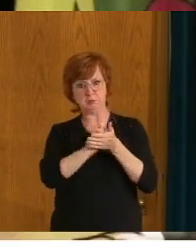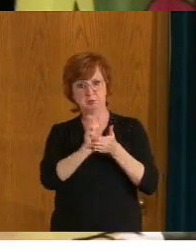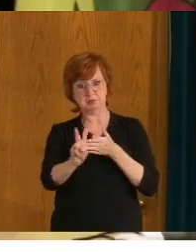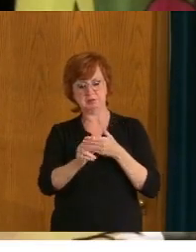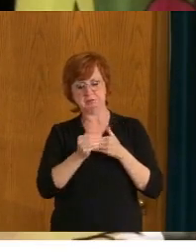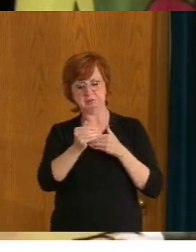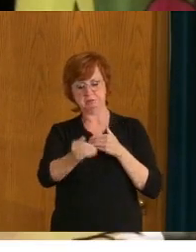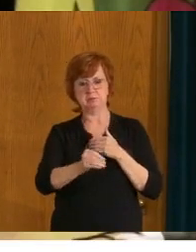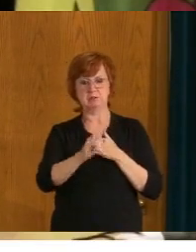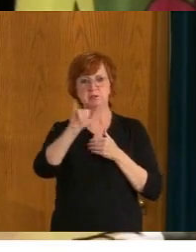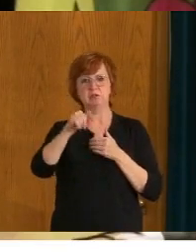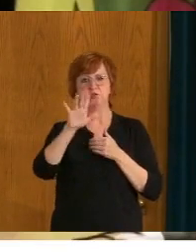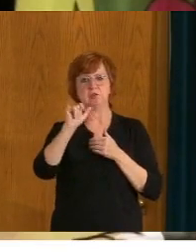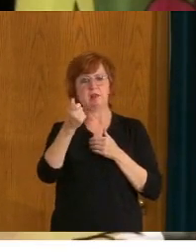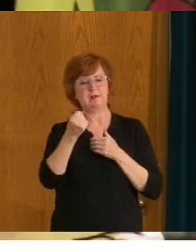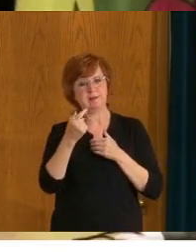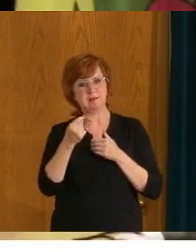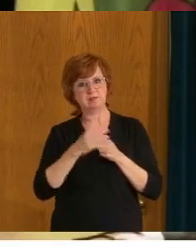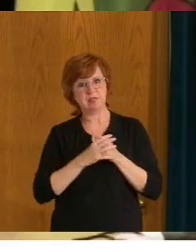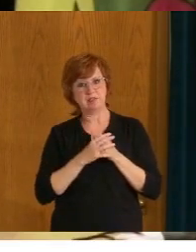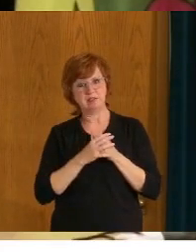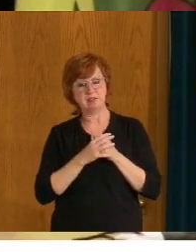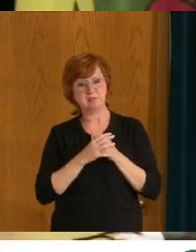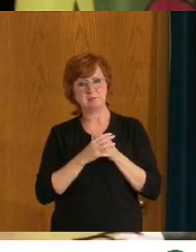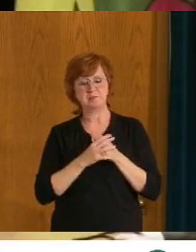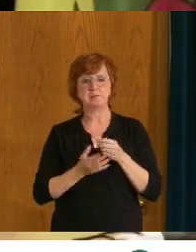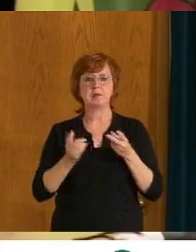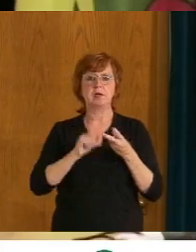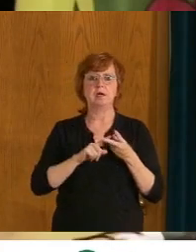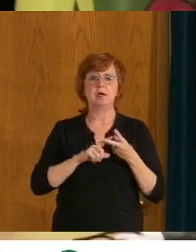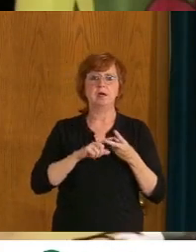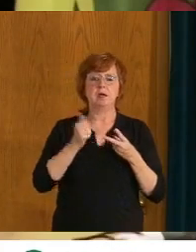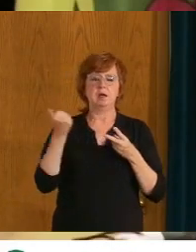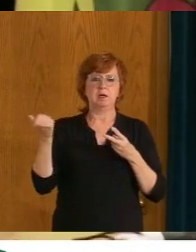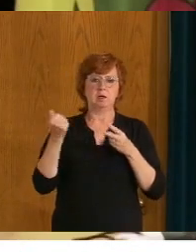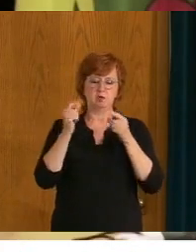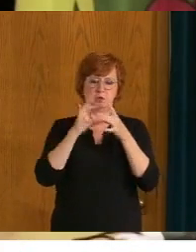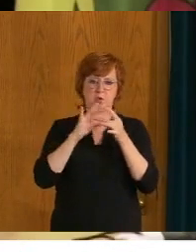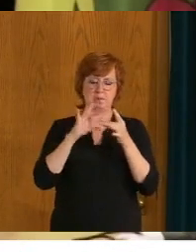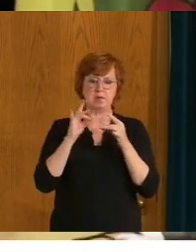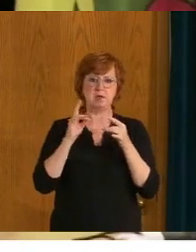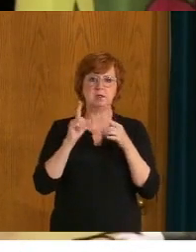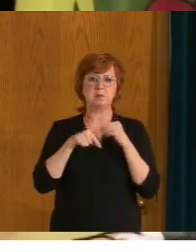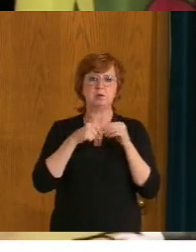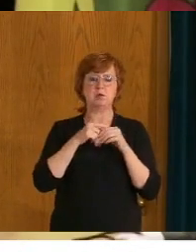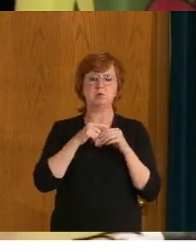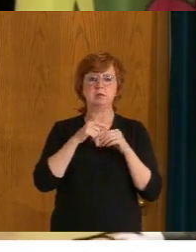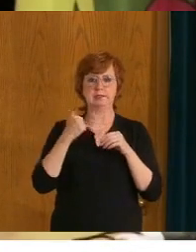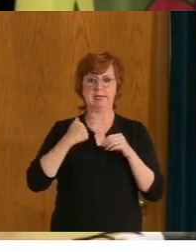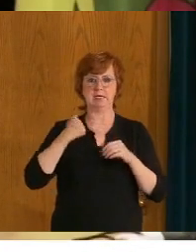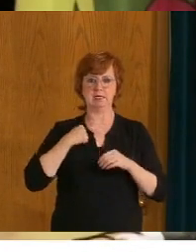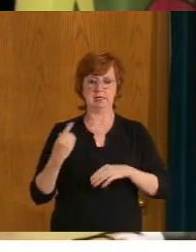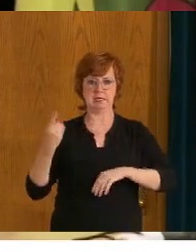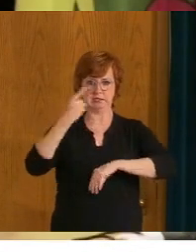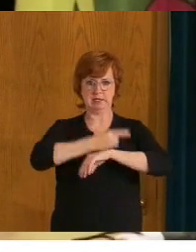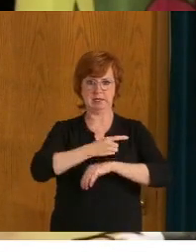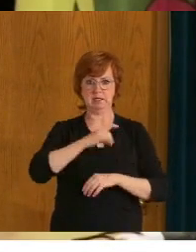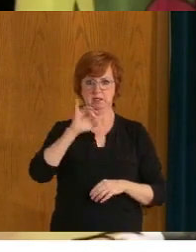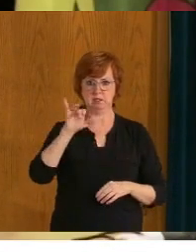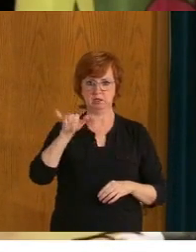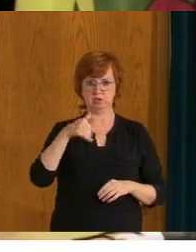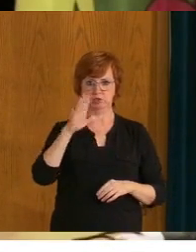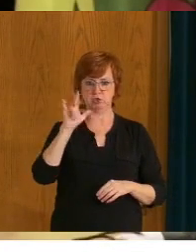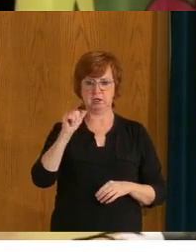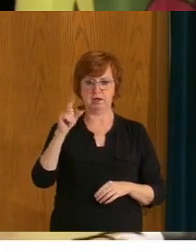On another note, I hope that everyone does have a great Canada Day in Saskatchewan. I hope they also take a moment to reflect on the